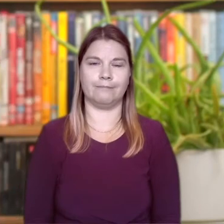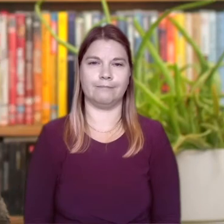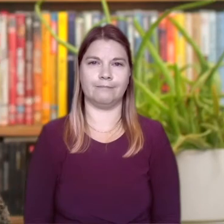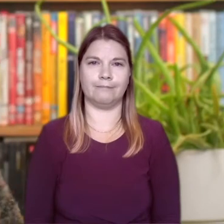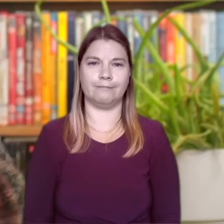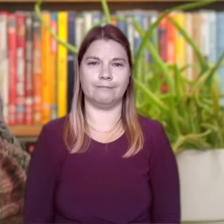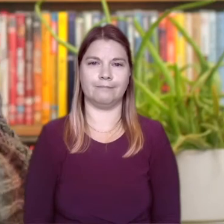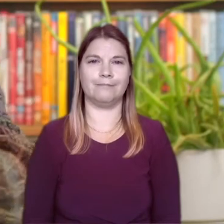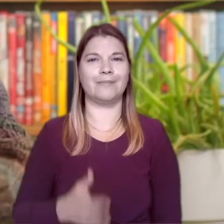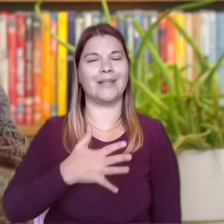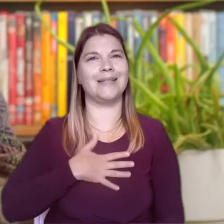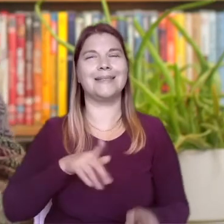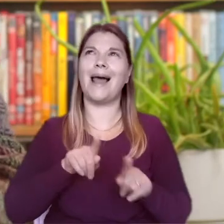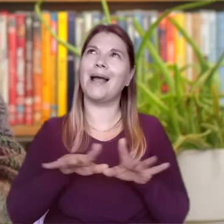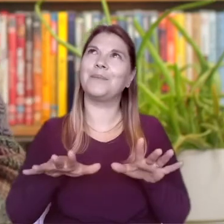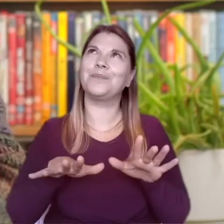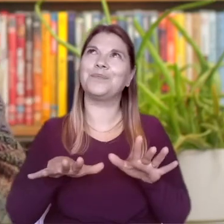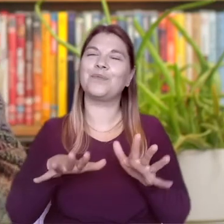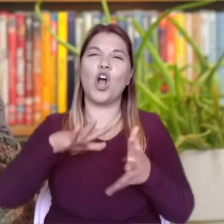I like that crunching sound